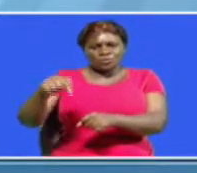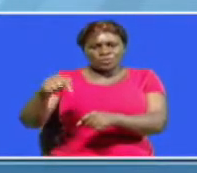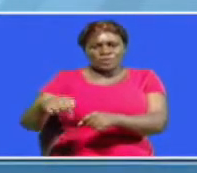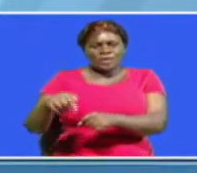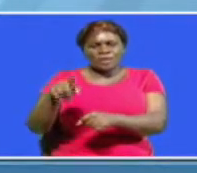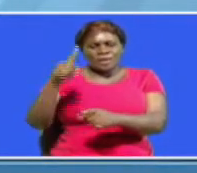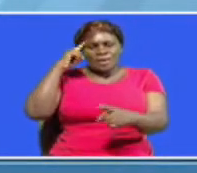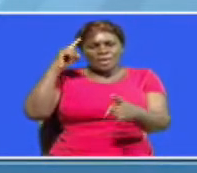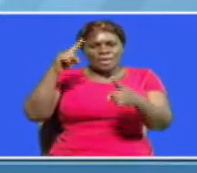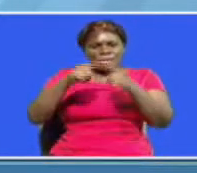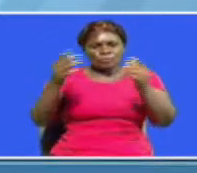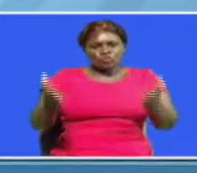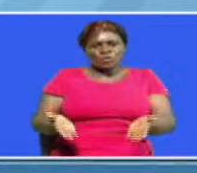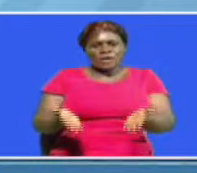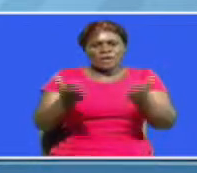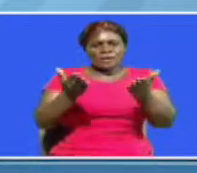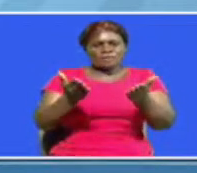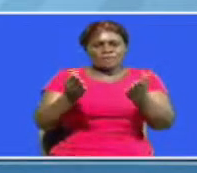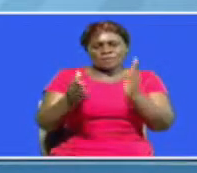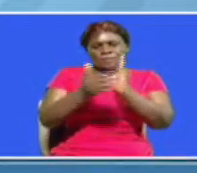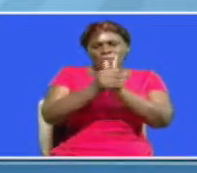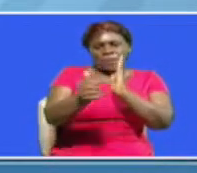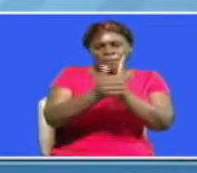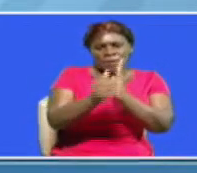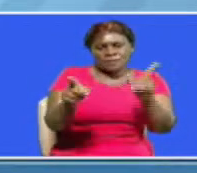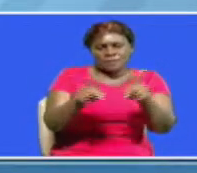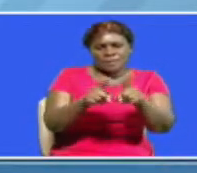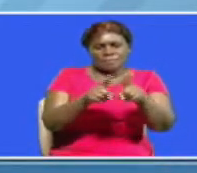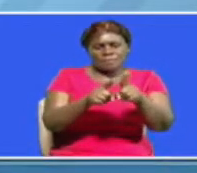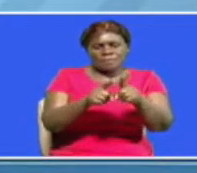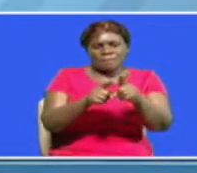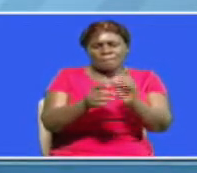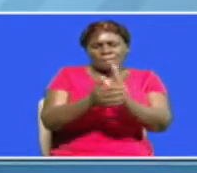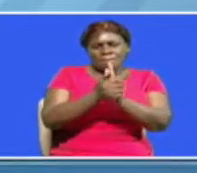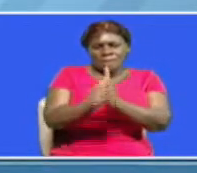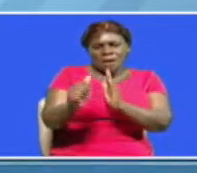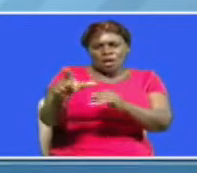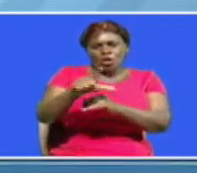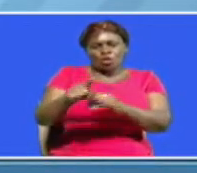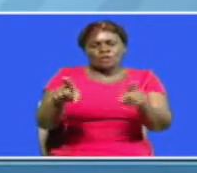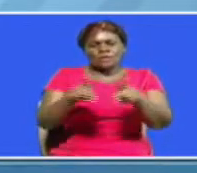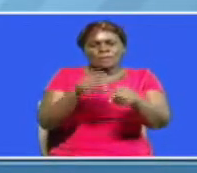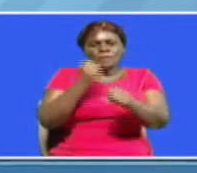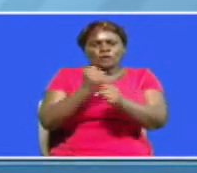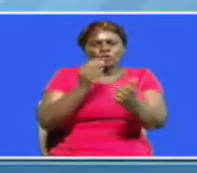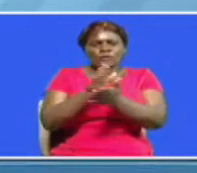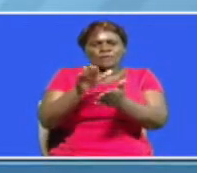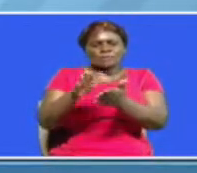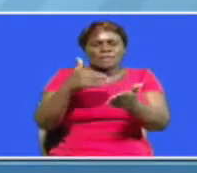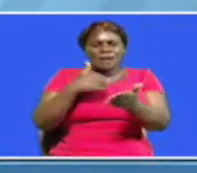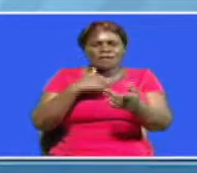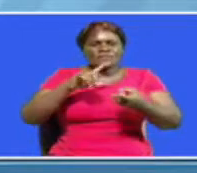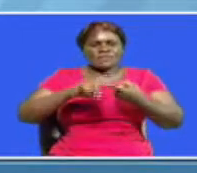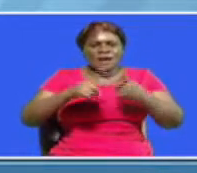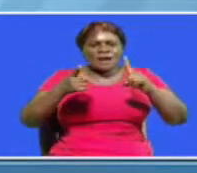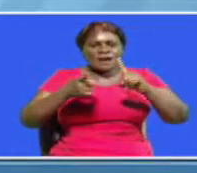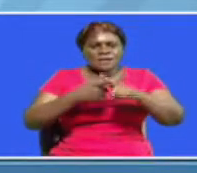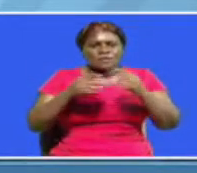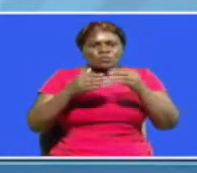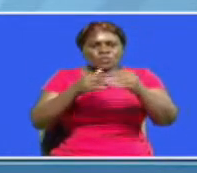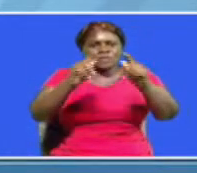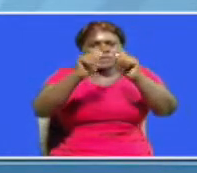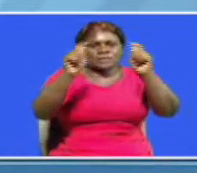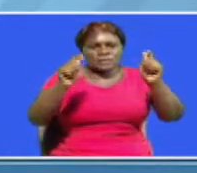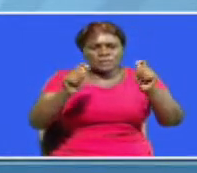course aimed to enhance the coaching skills and expertise of local trainers, ensuring they are equipped to lead teams at